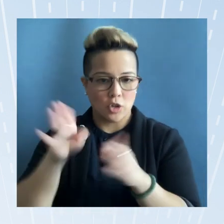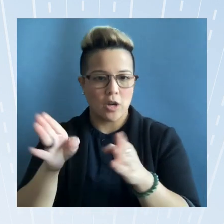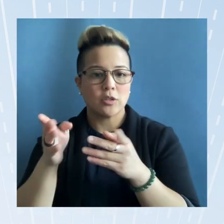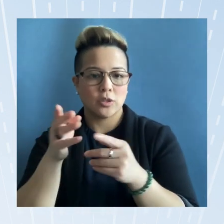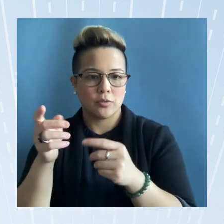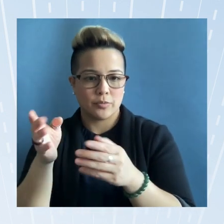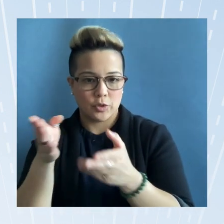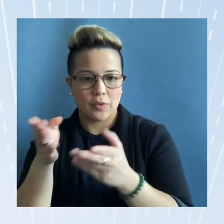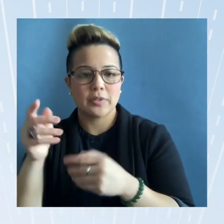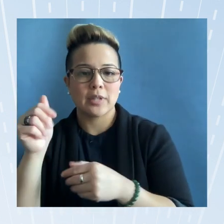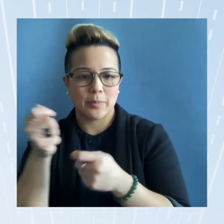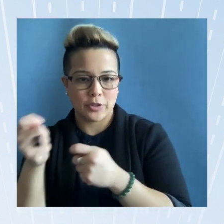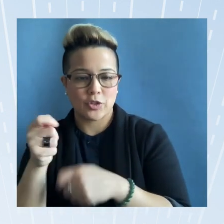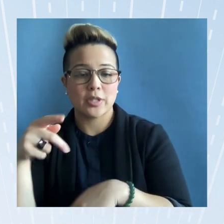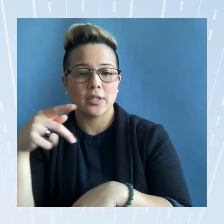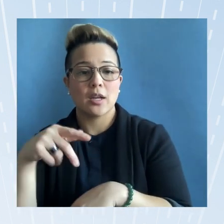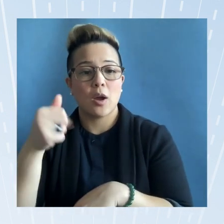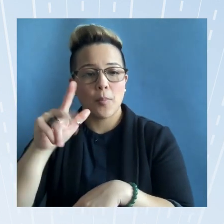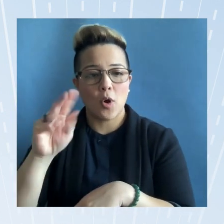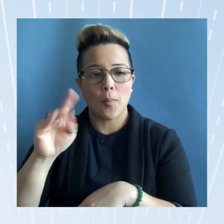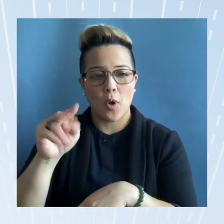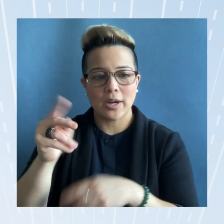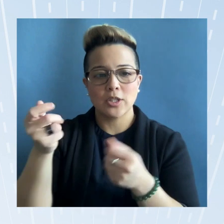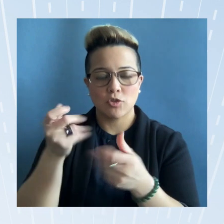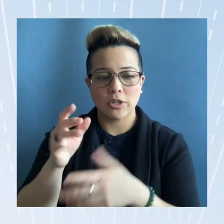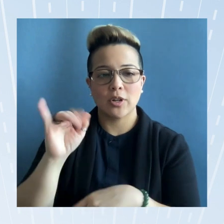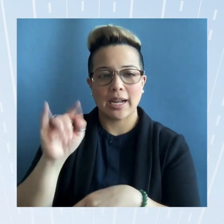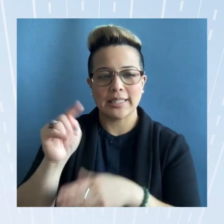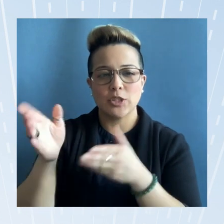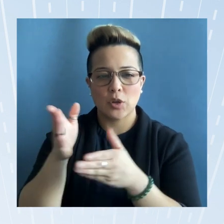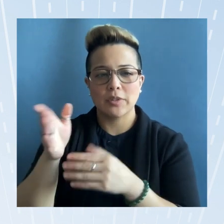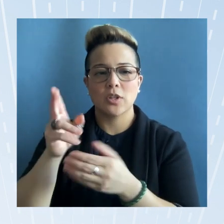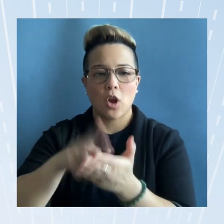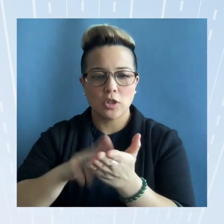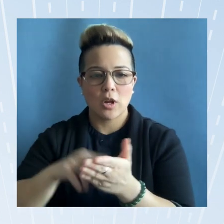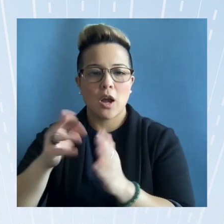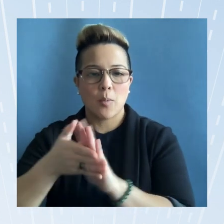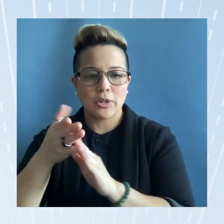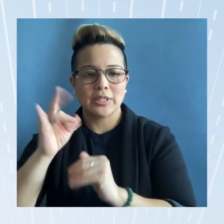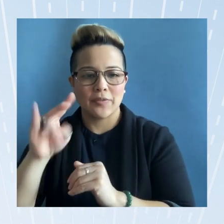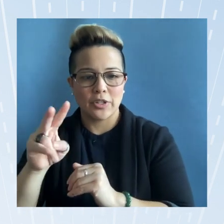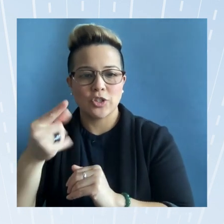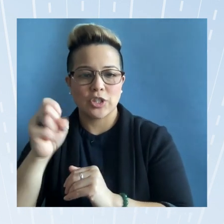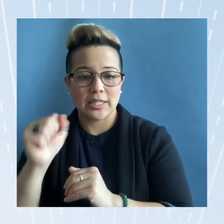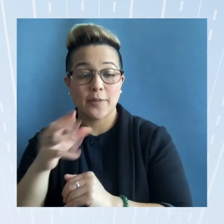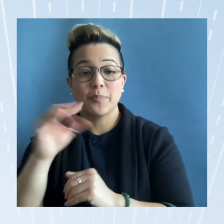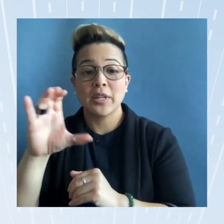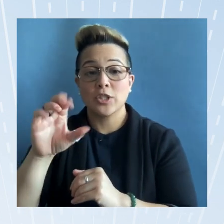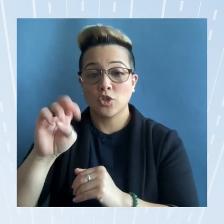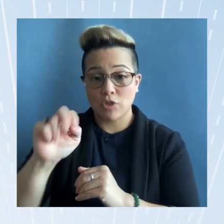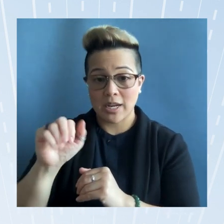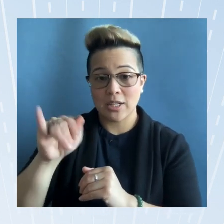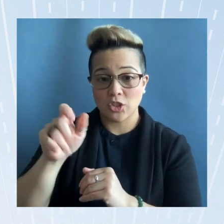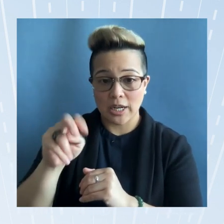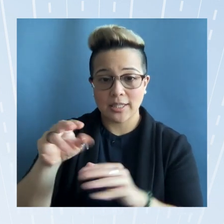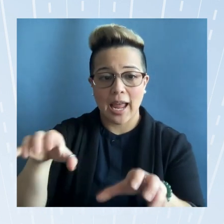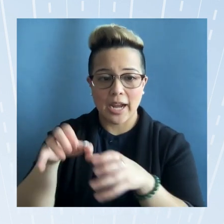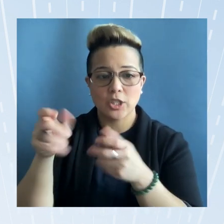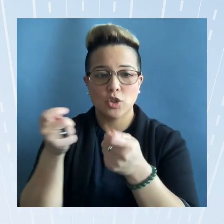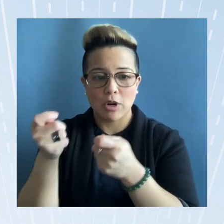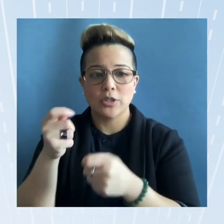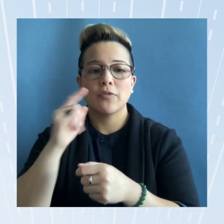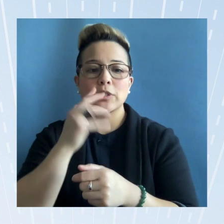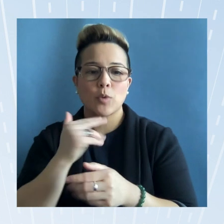.t services contract operations division gsa and kareena jackson acting director from the small business compliance and goaling